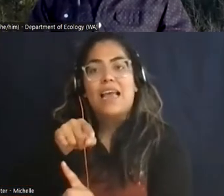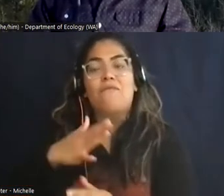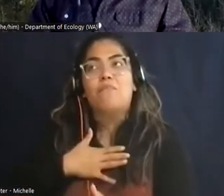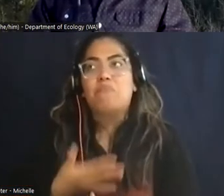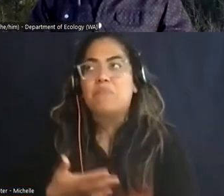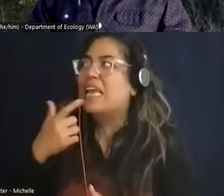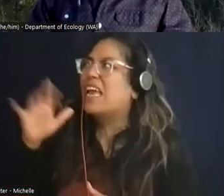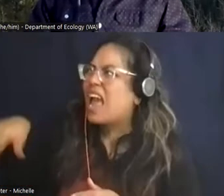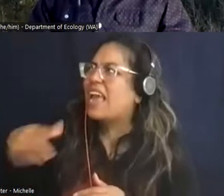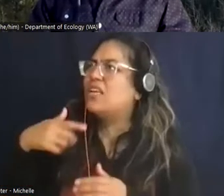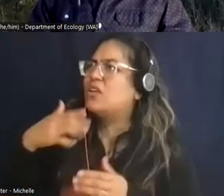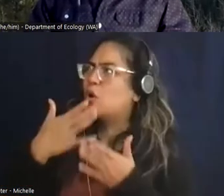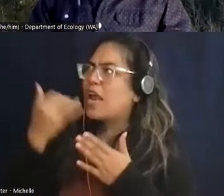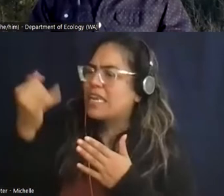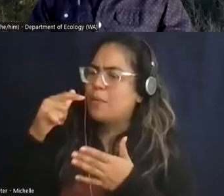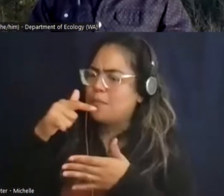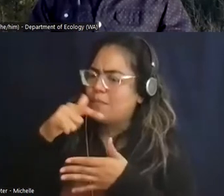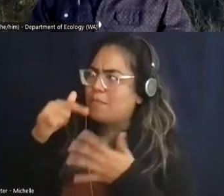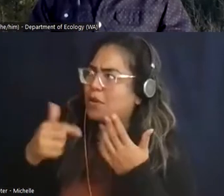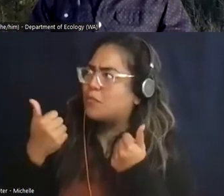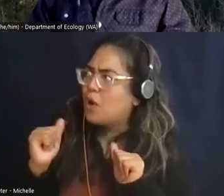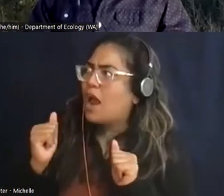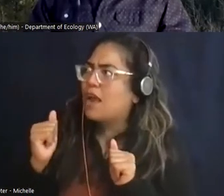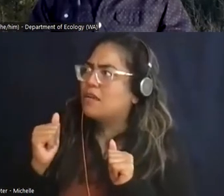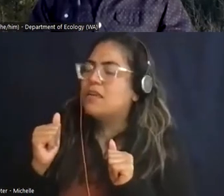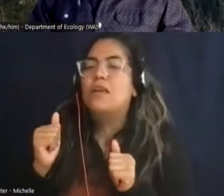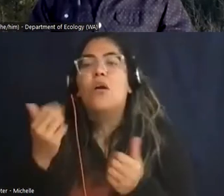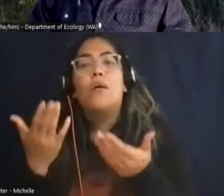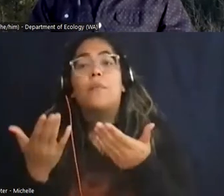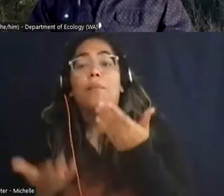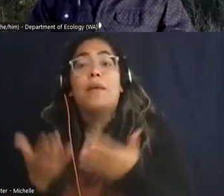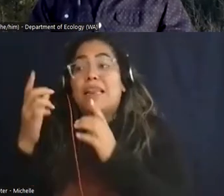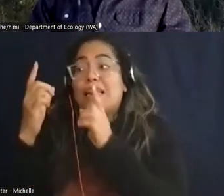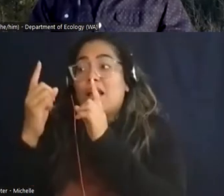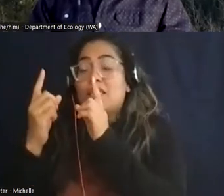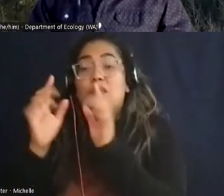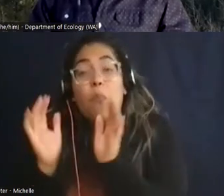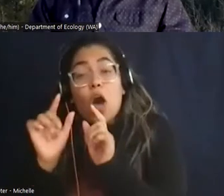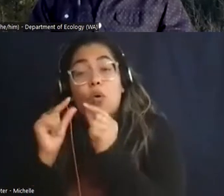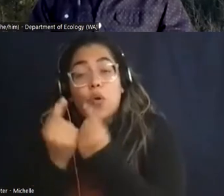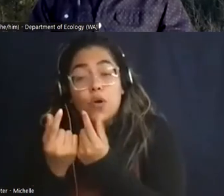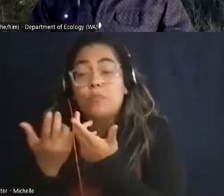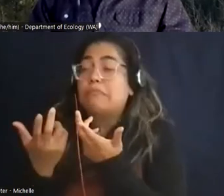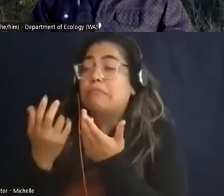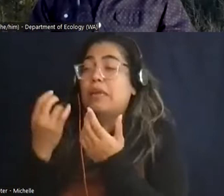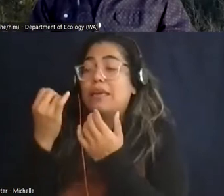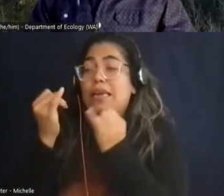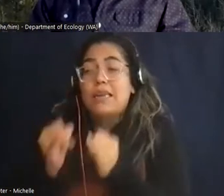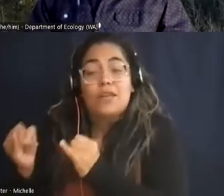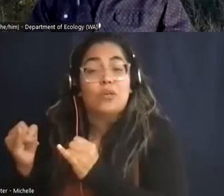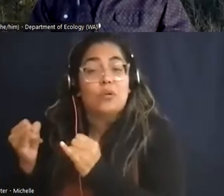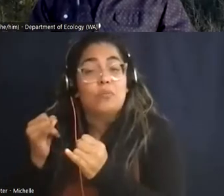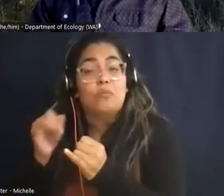either in a small group or individual or maybe a whole enterprise perspective so that ties into the group